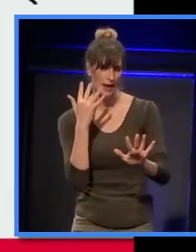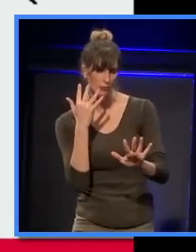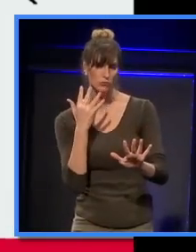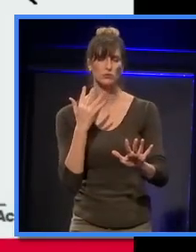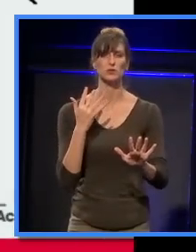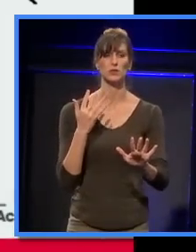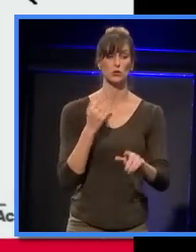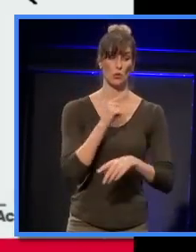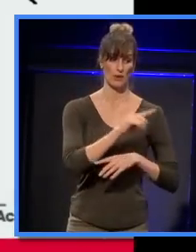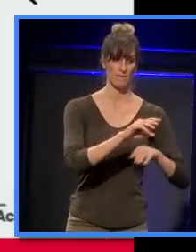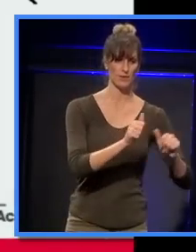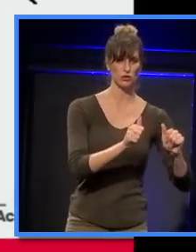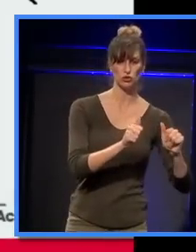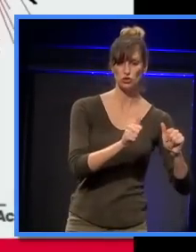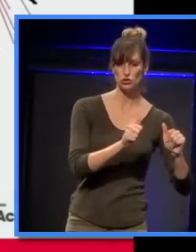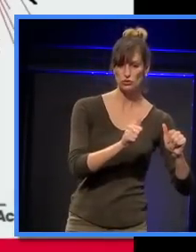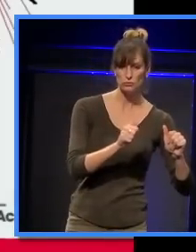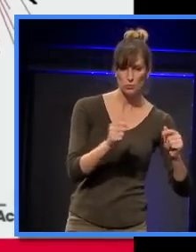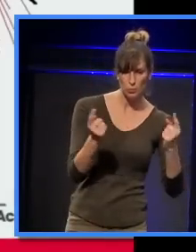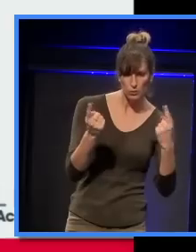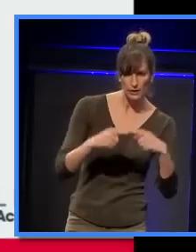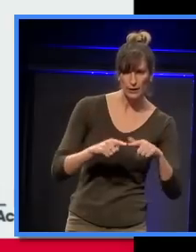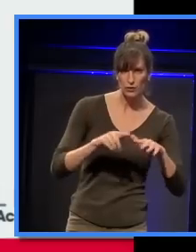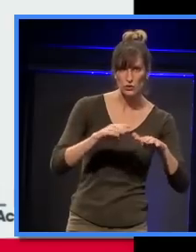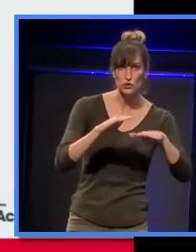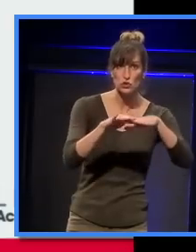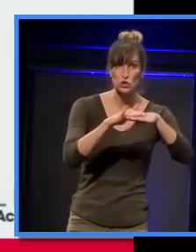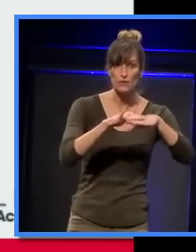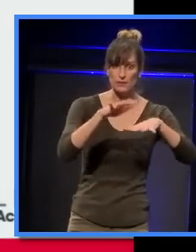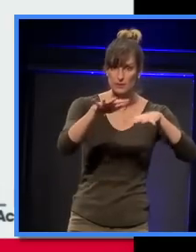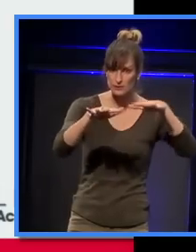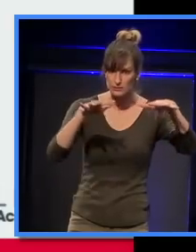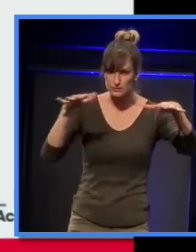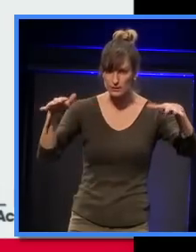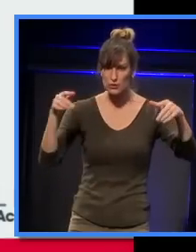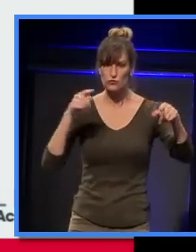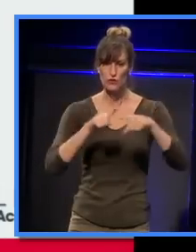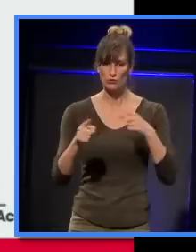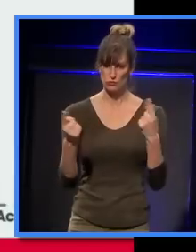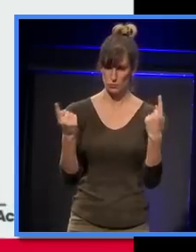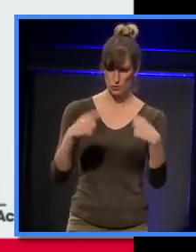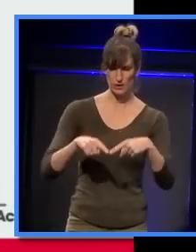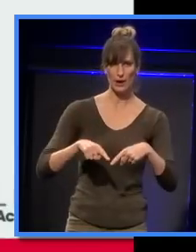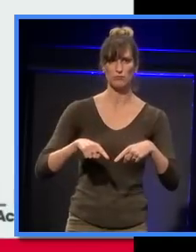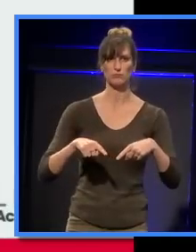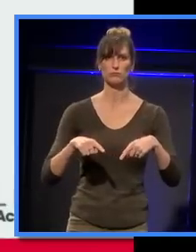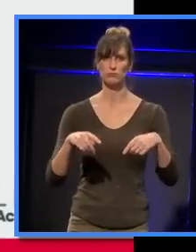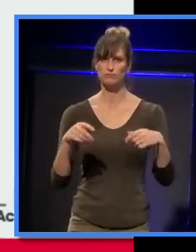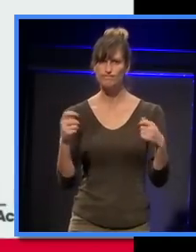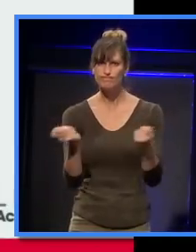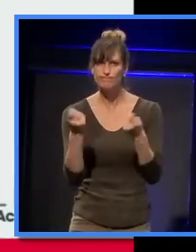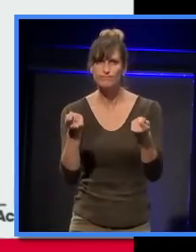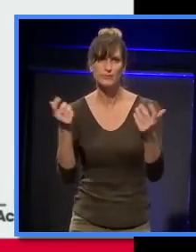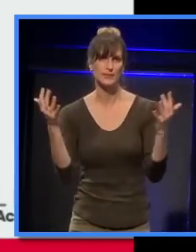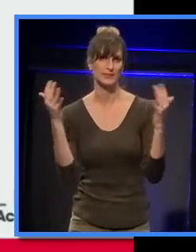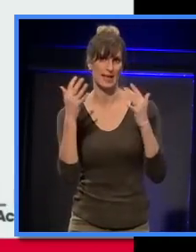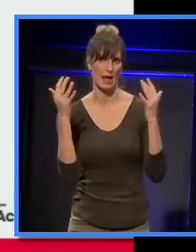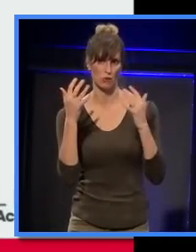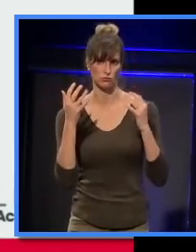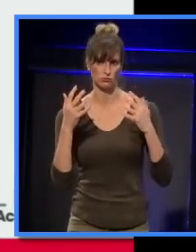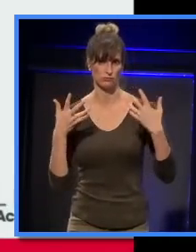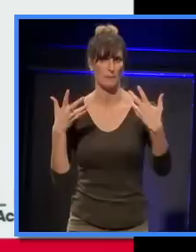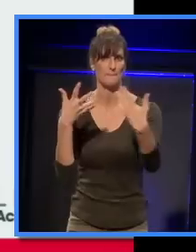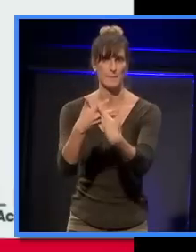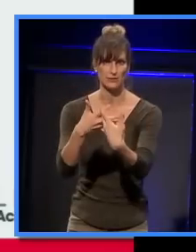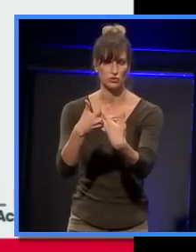each of these surfaces and get the appropriate coverage into all those areas. Now, that looked